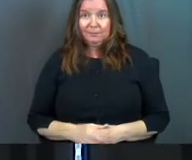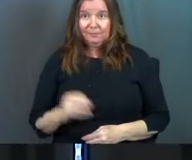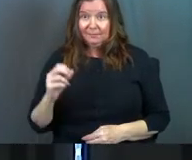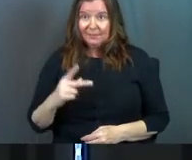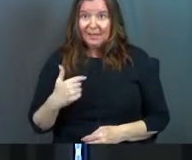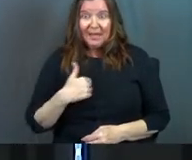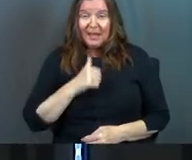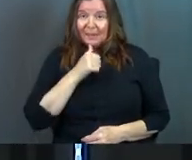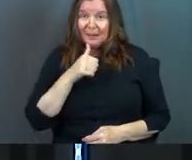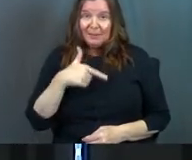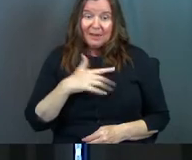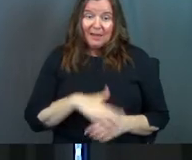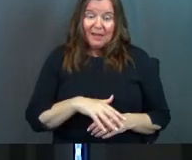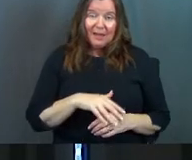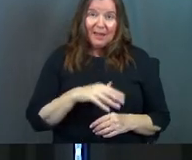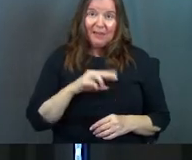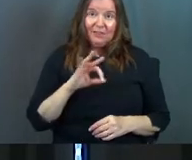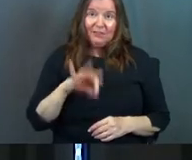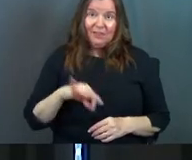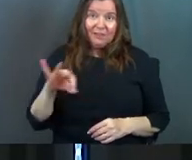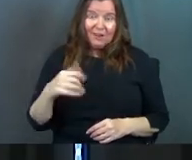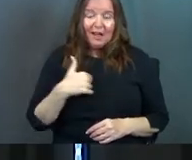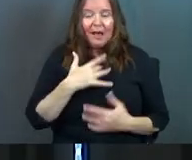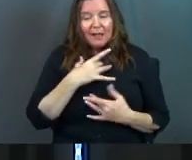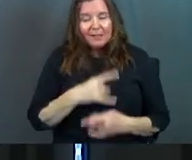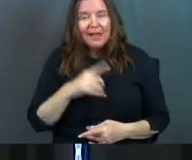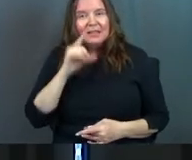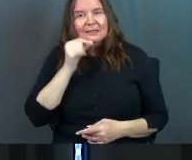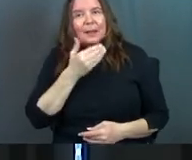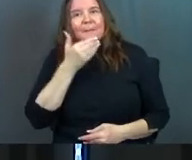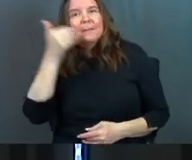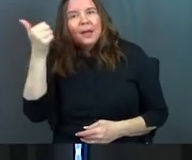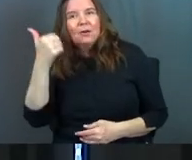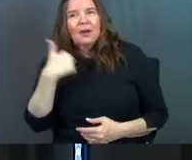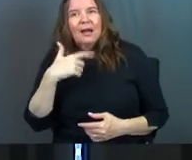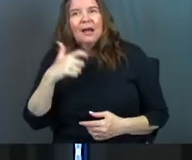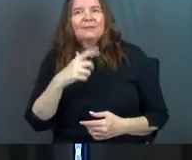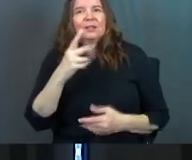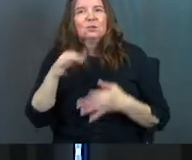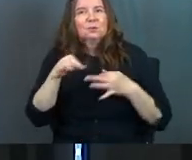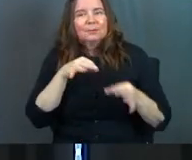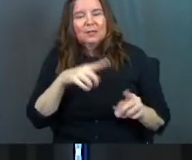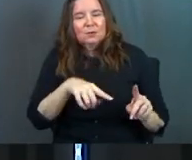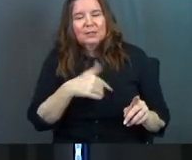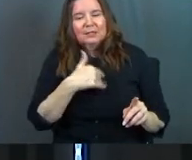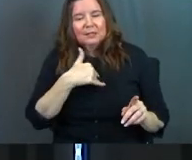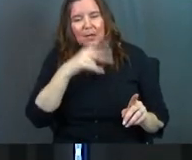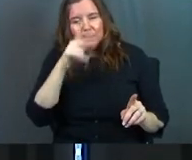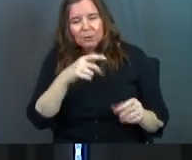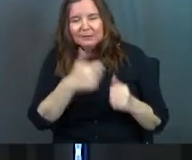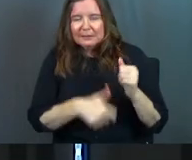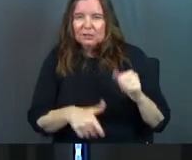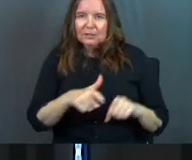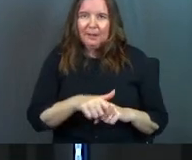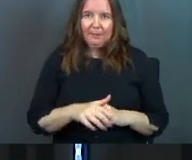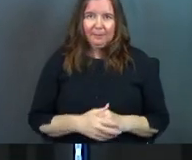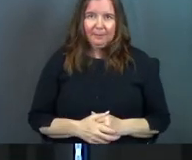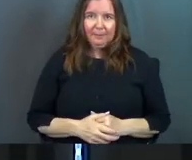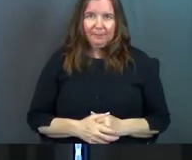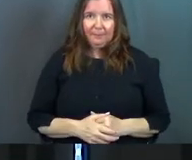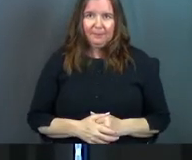Okay? And I'm not spending it on waffle fries. I just like the chicken better. And I've got to explain it to this young person each time.